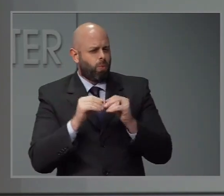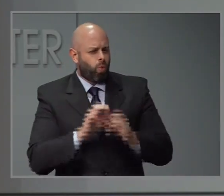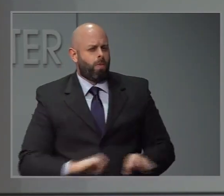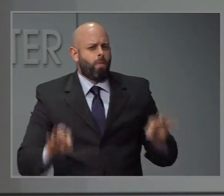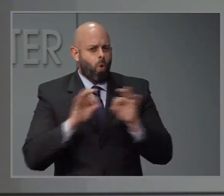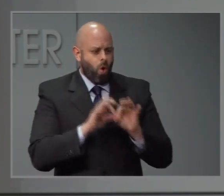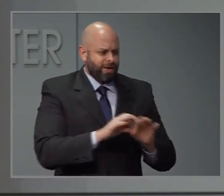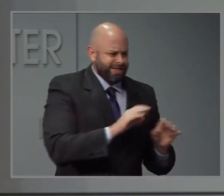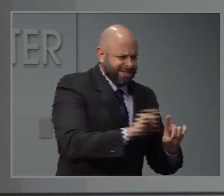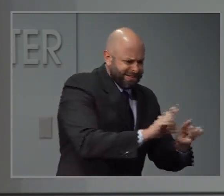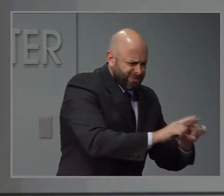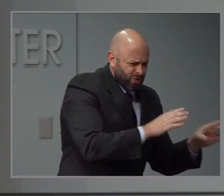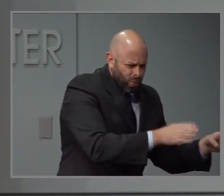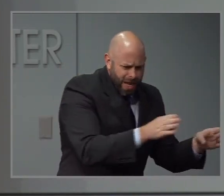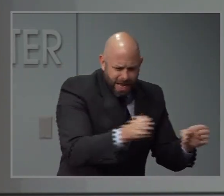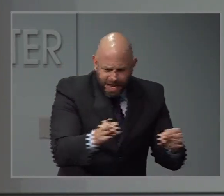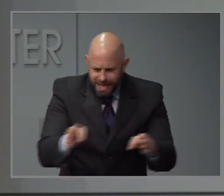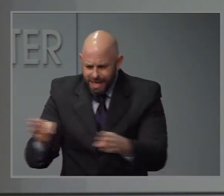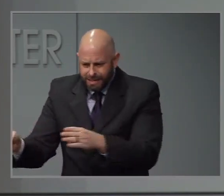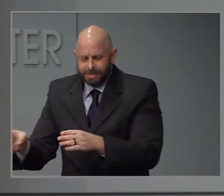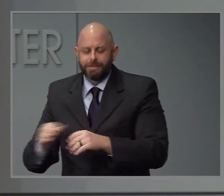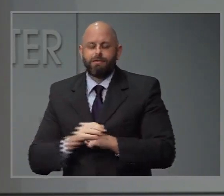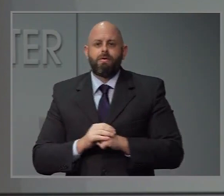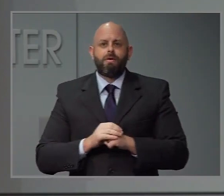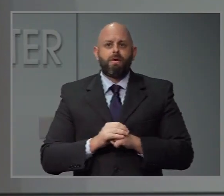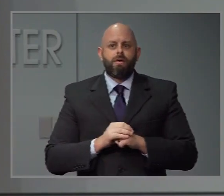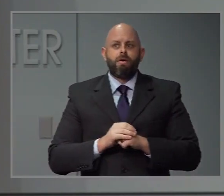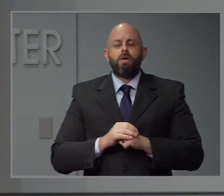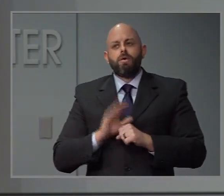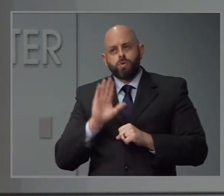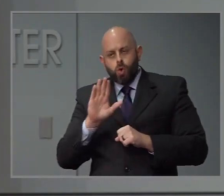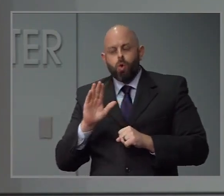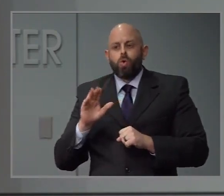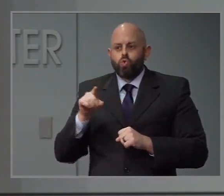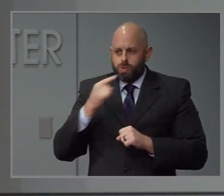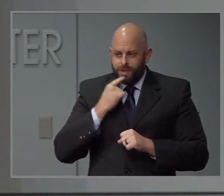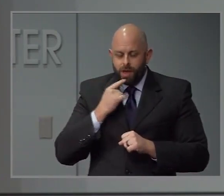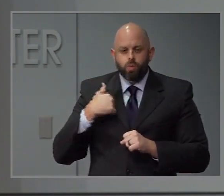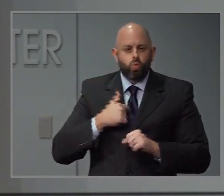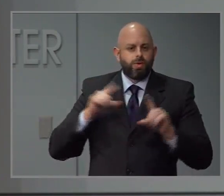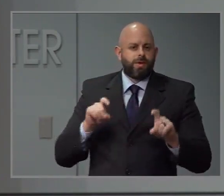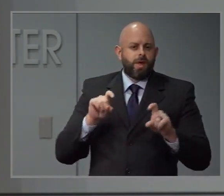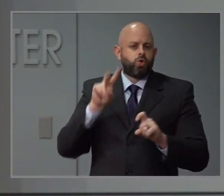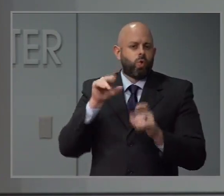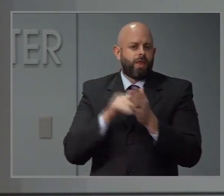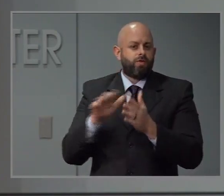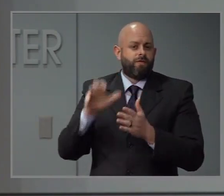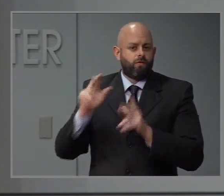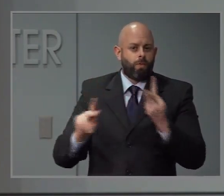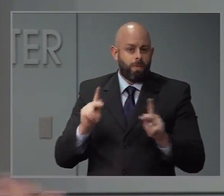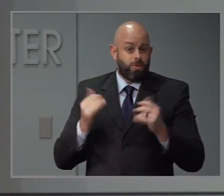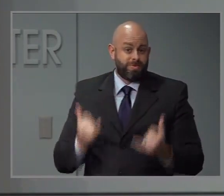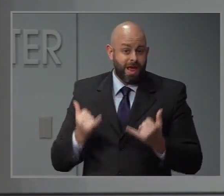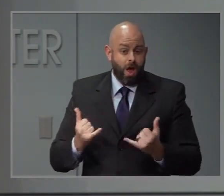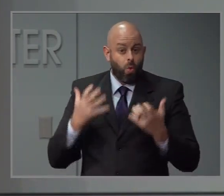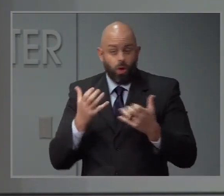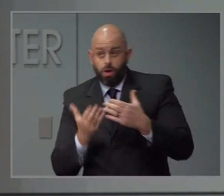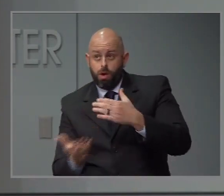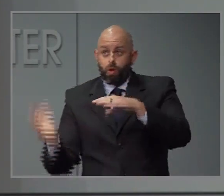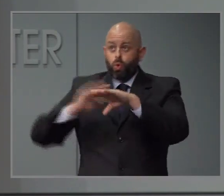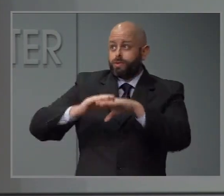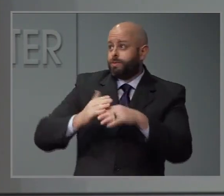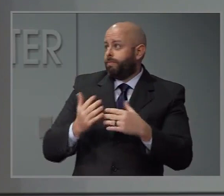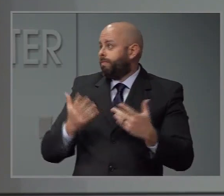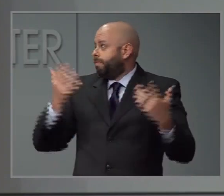isn't a precise number that we want to go from this number of test throughput to that number because it's a component of the sample